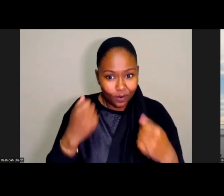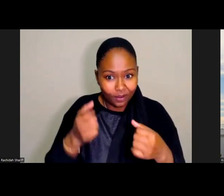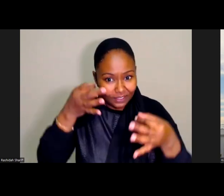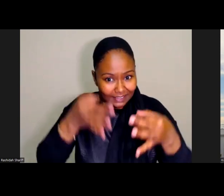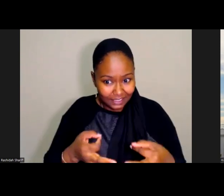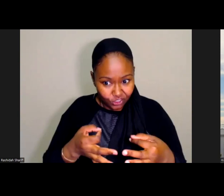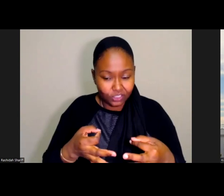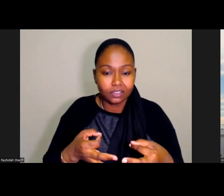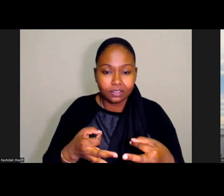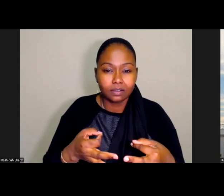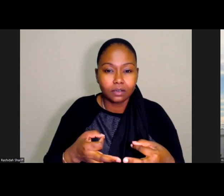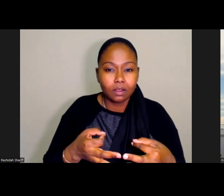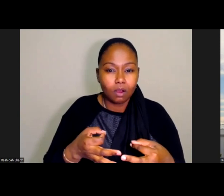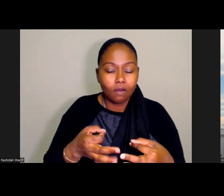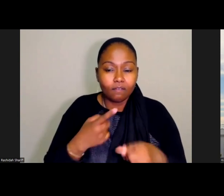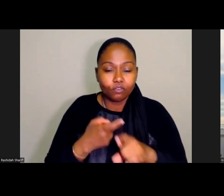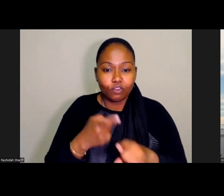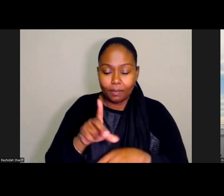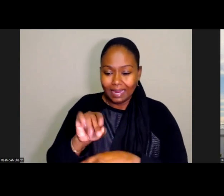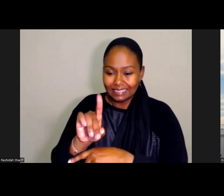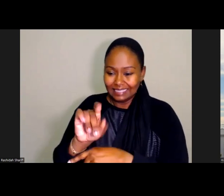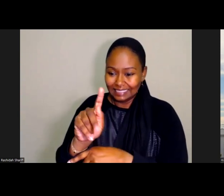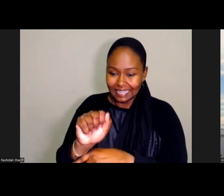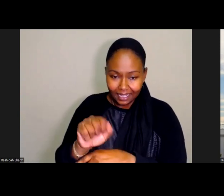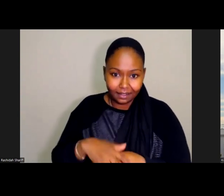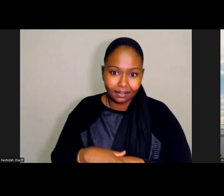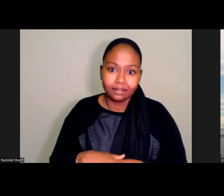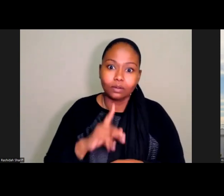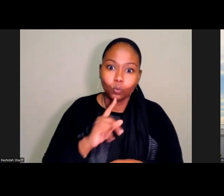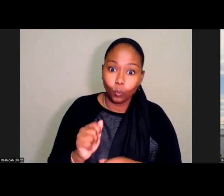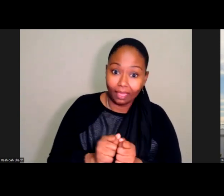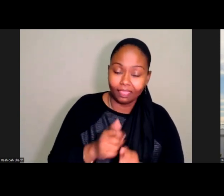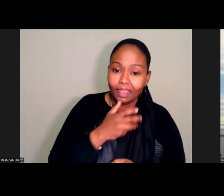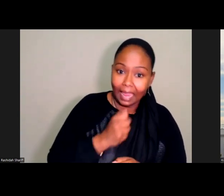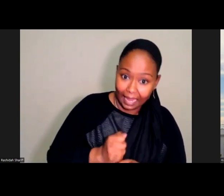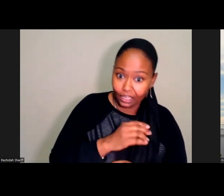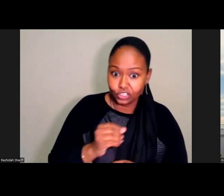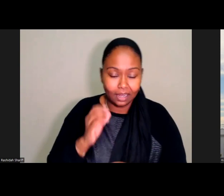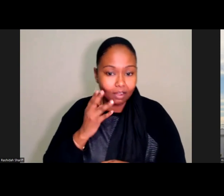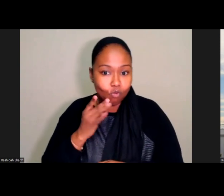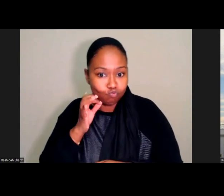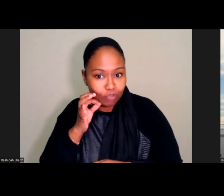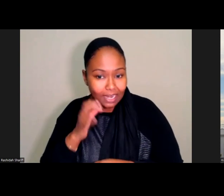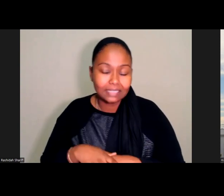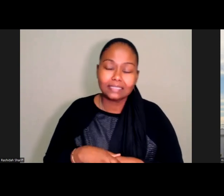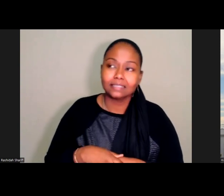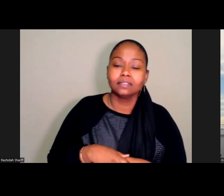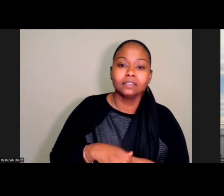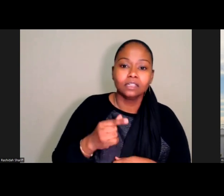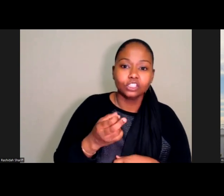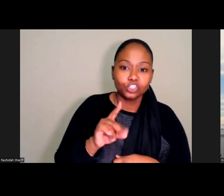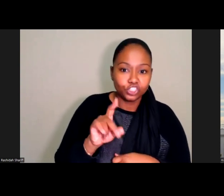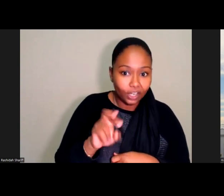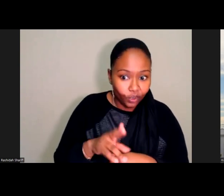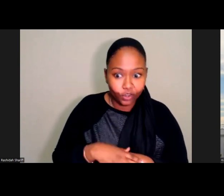-driven, including by age in the intersection with age and race, age and gender. And so things like